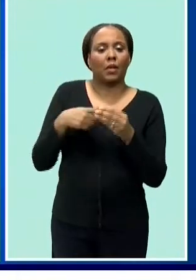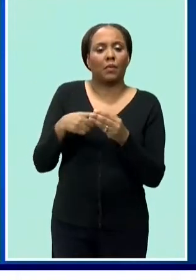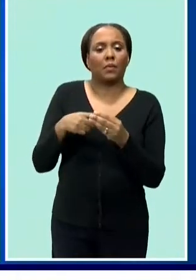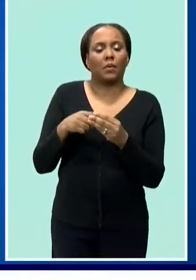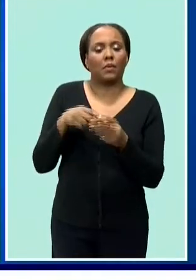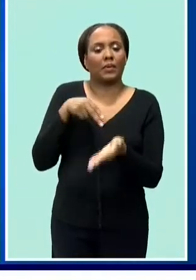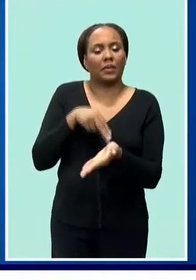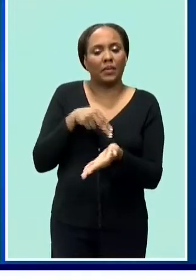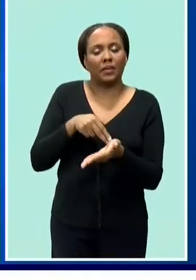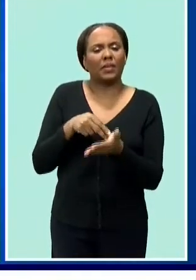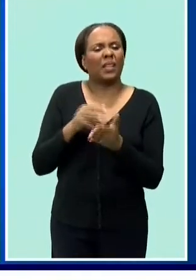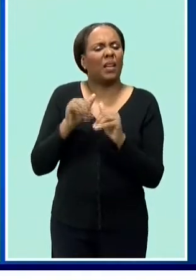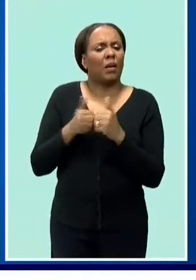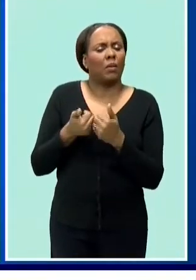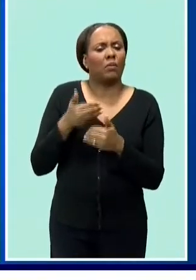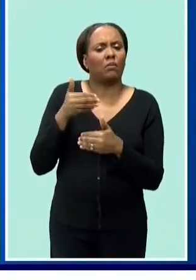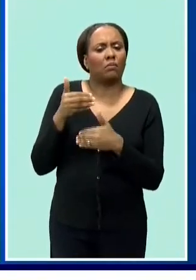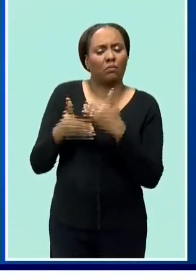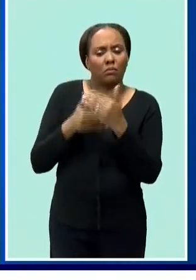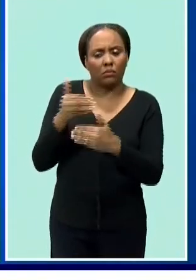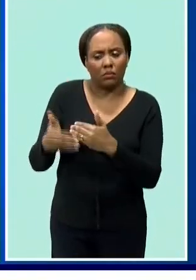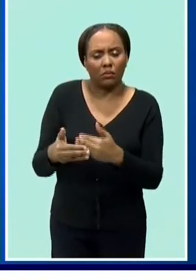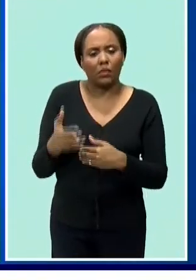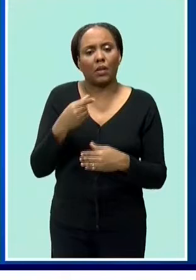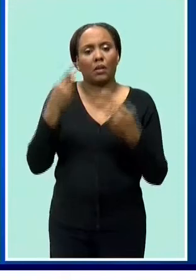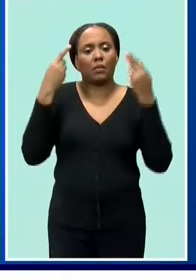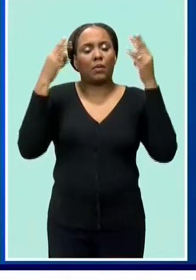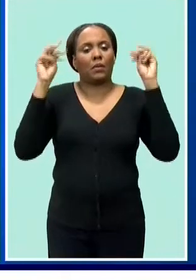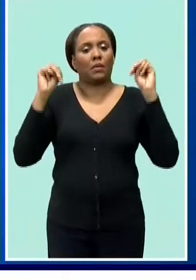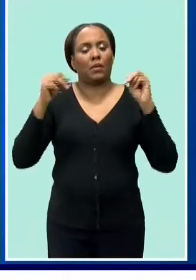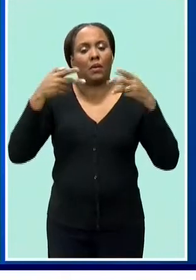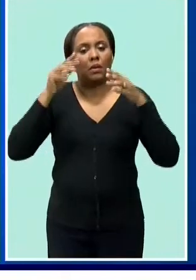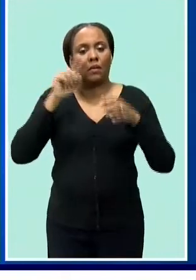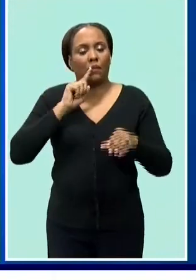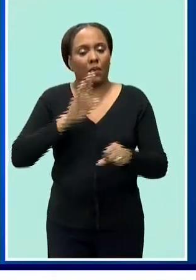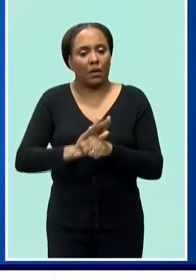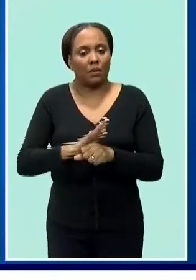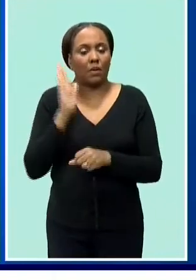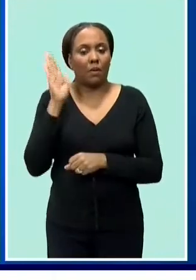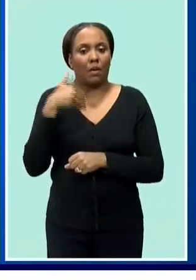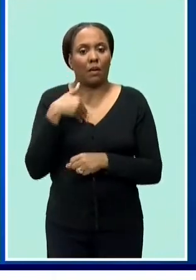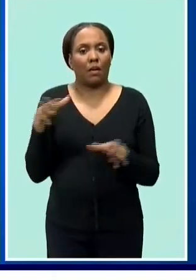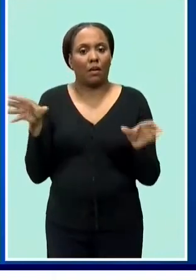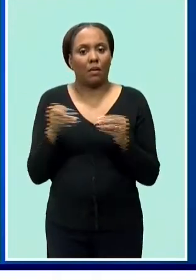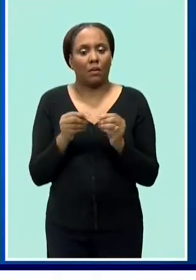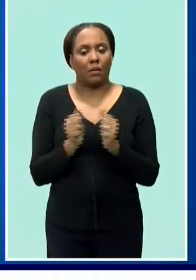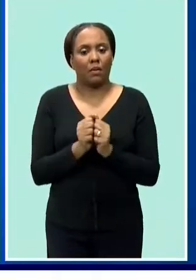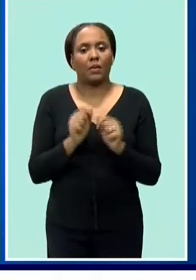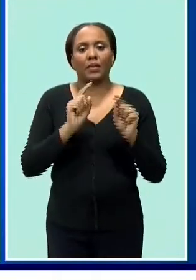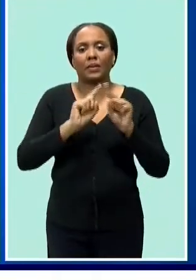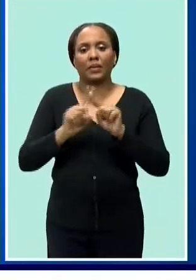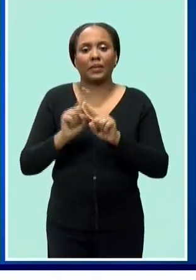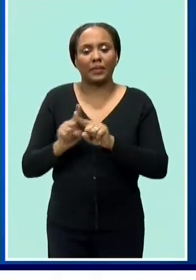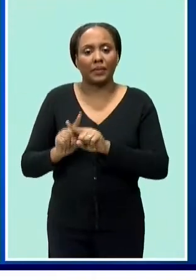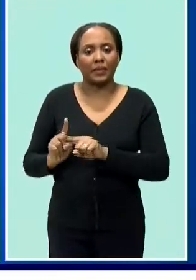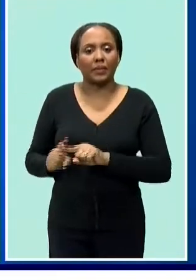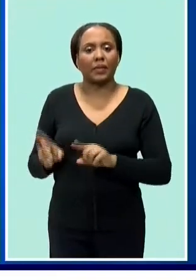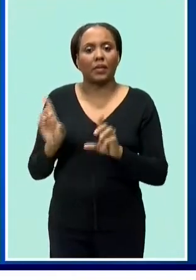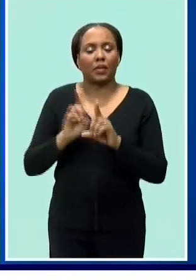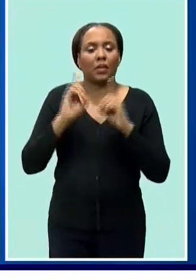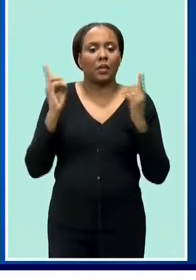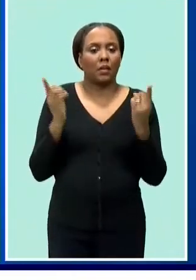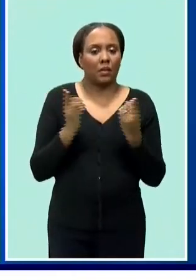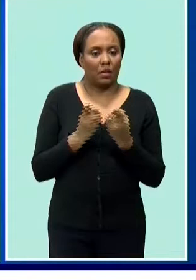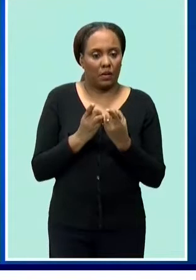barbados and the way forward and the prime minister has given the assurance that a meeting will be held with the various departments